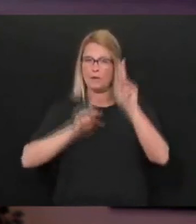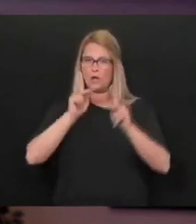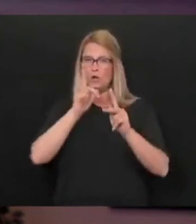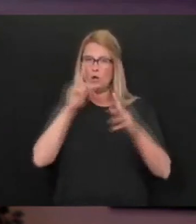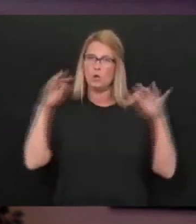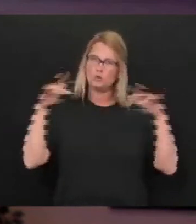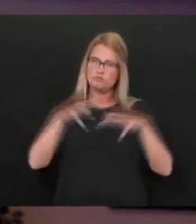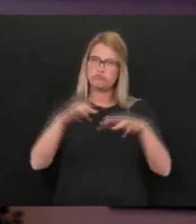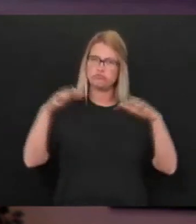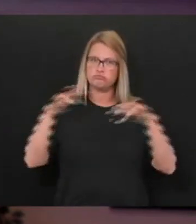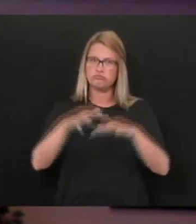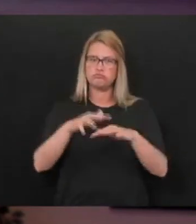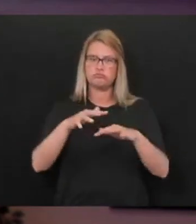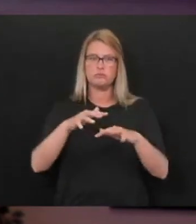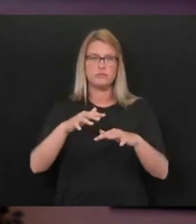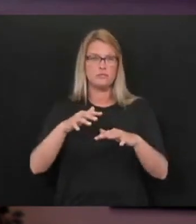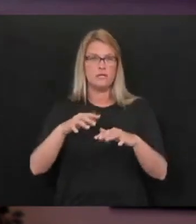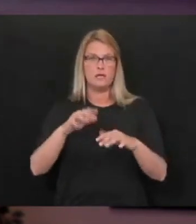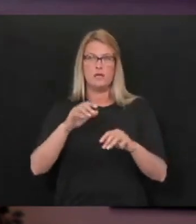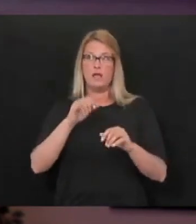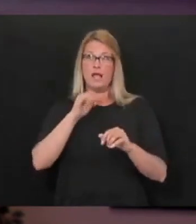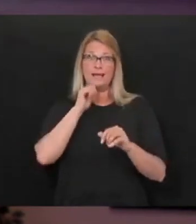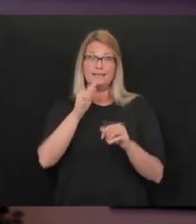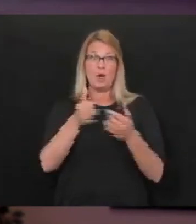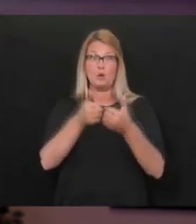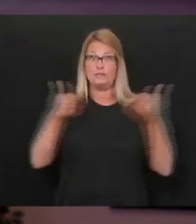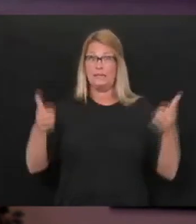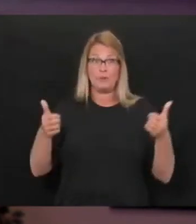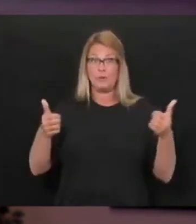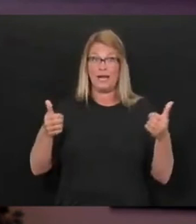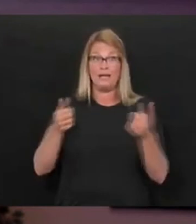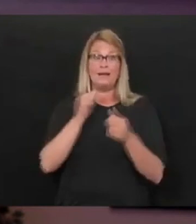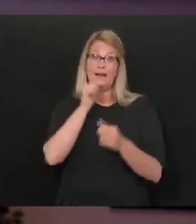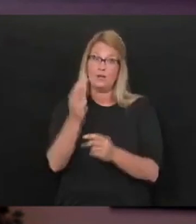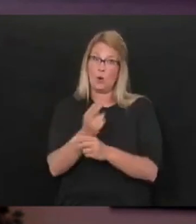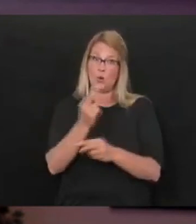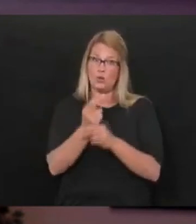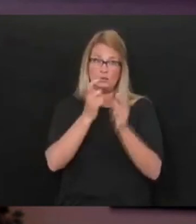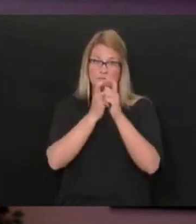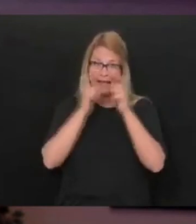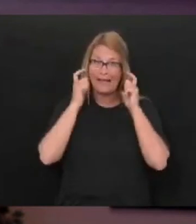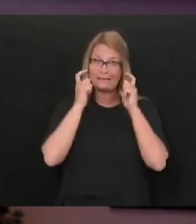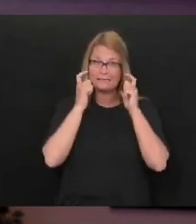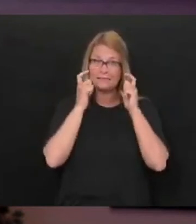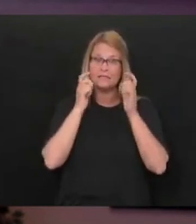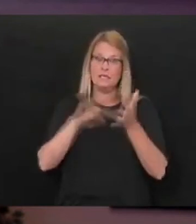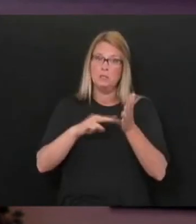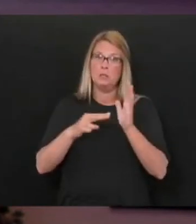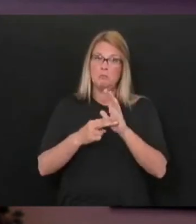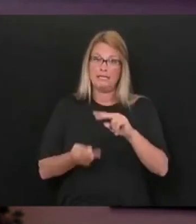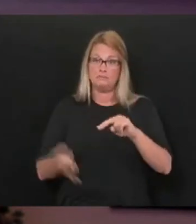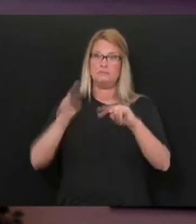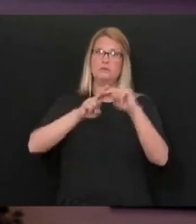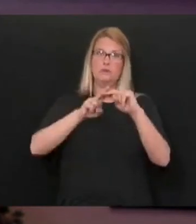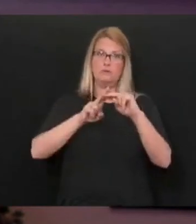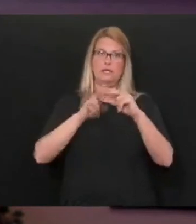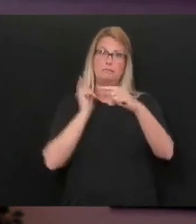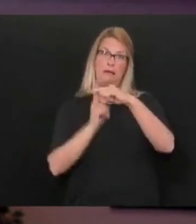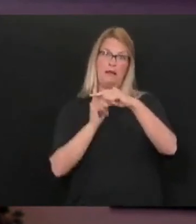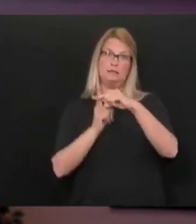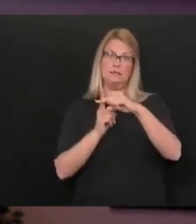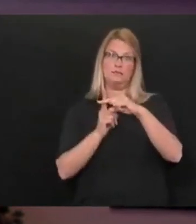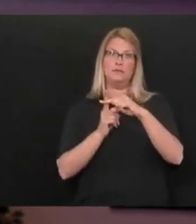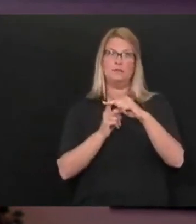live with for prolonged periods of time without face coverings or masks. And also with a